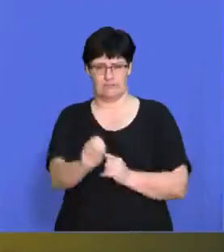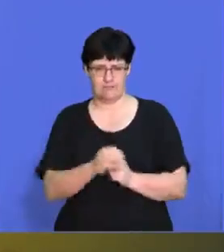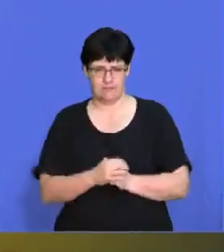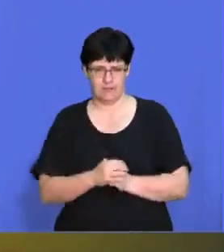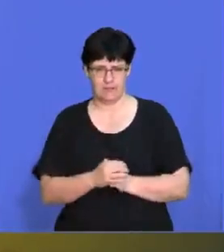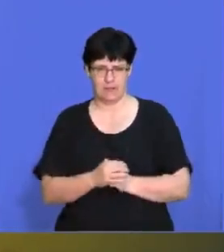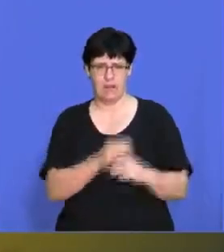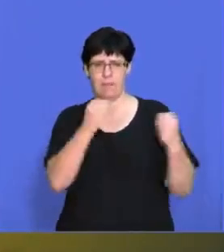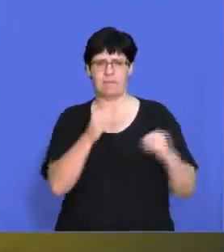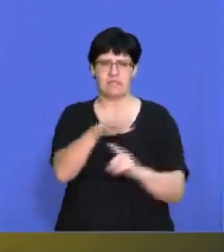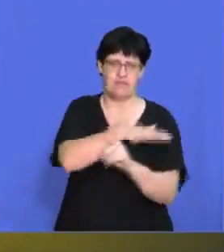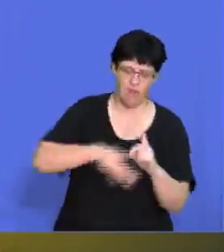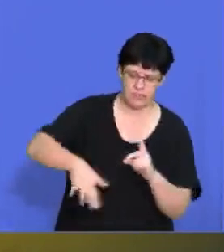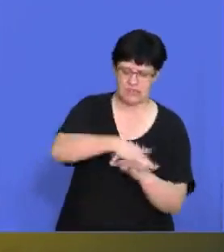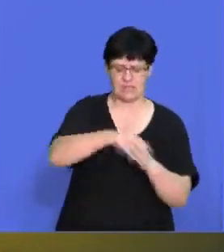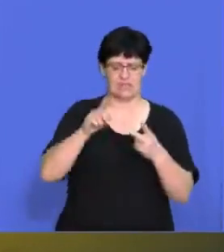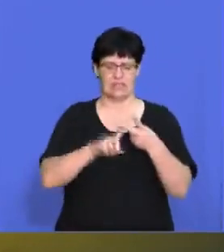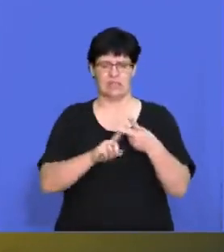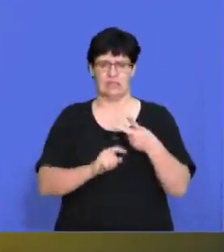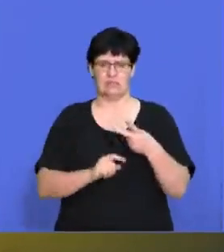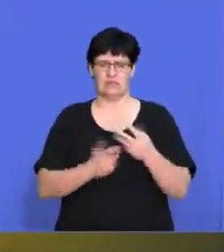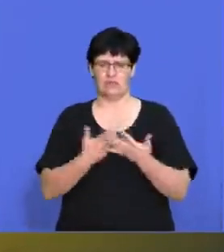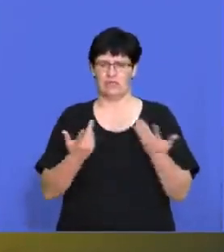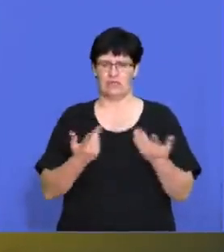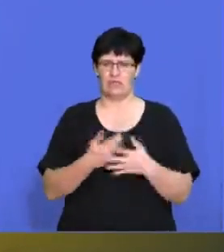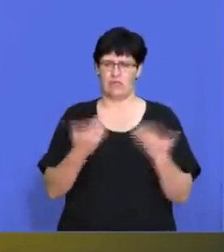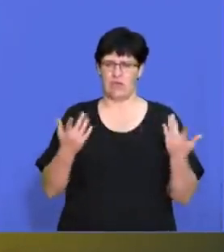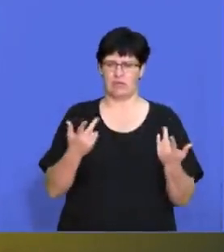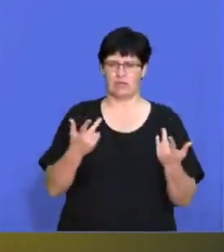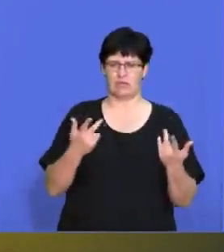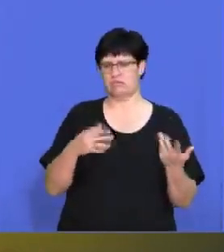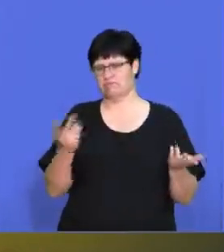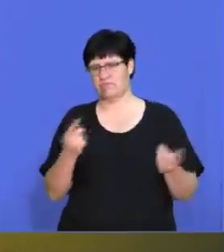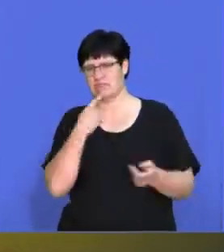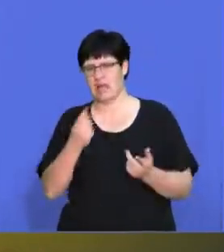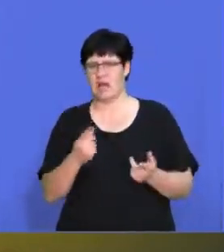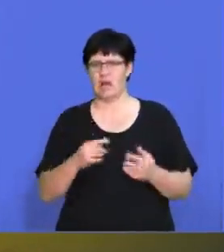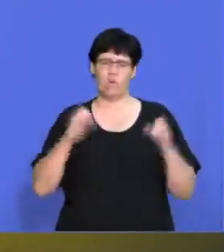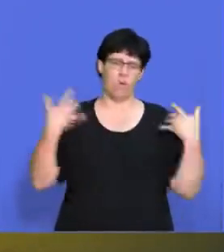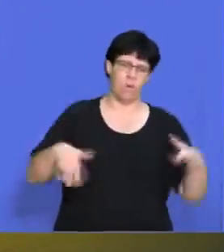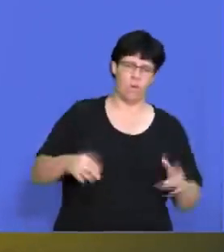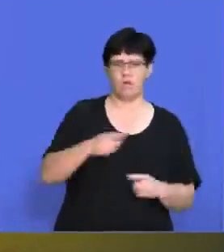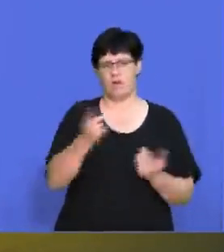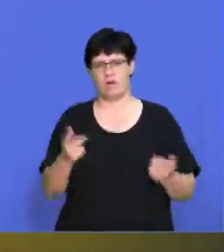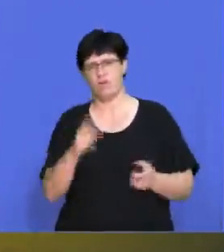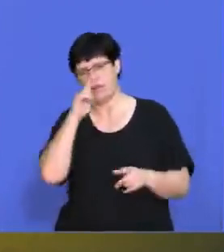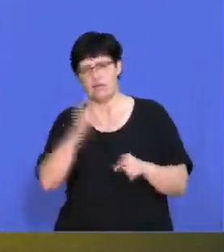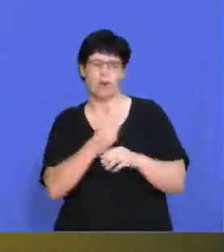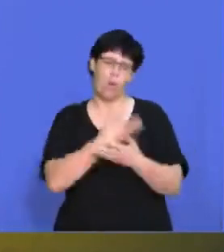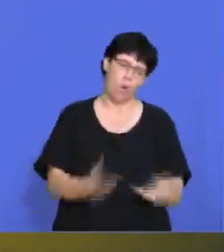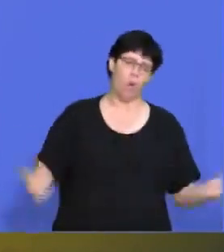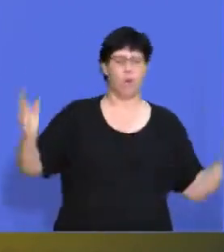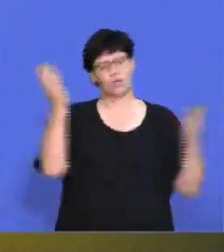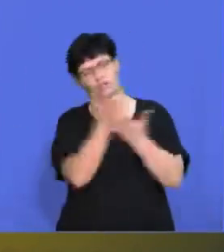the business environment. It's not about hippies saying, wow, you know, let's all share